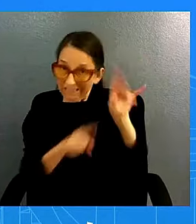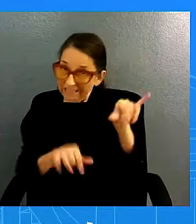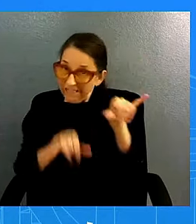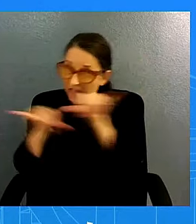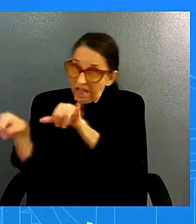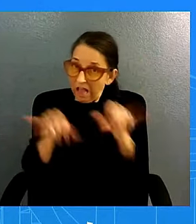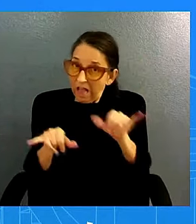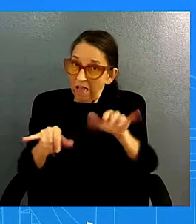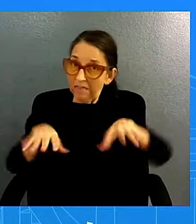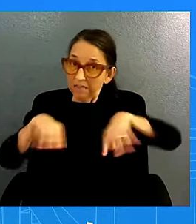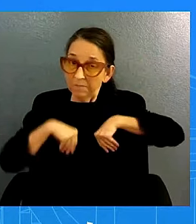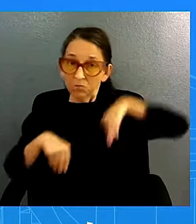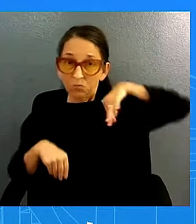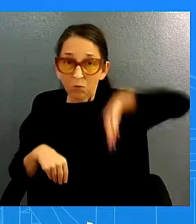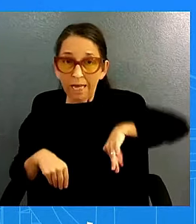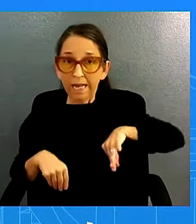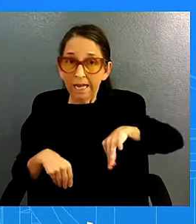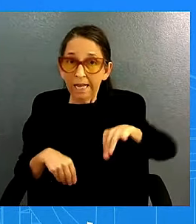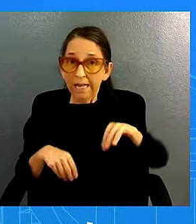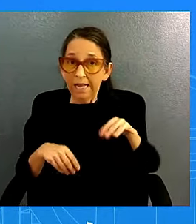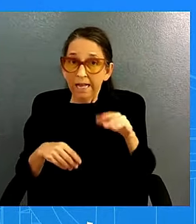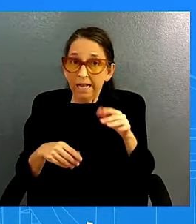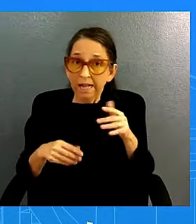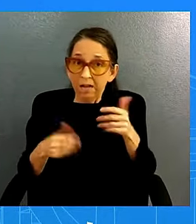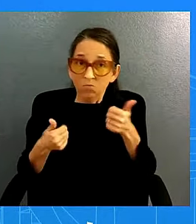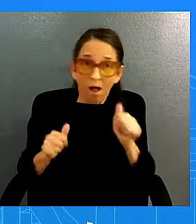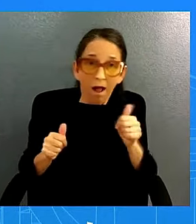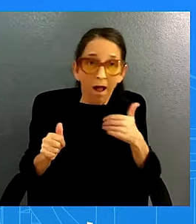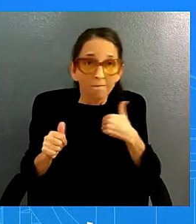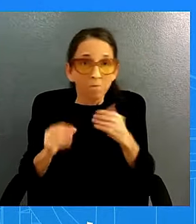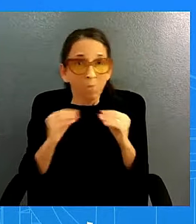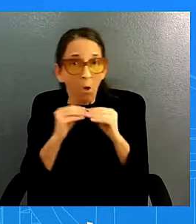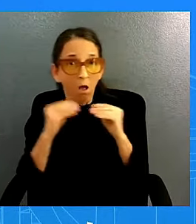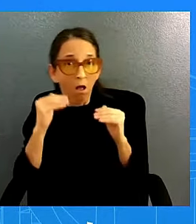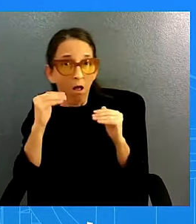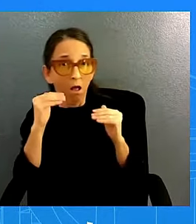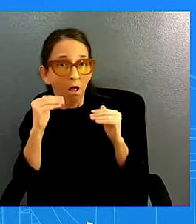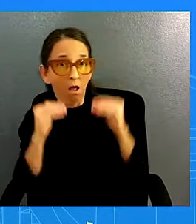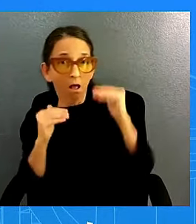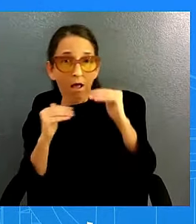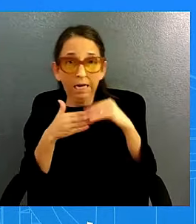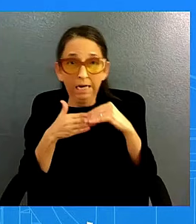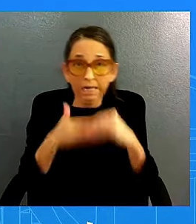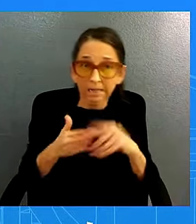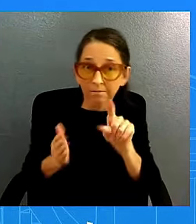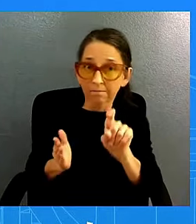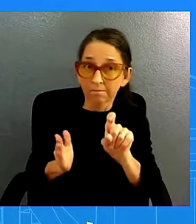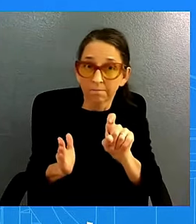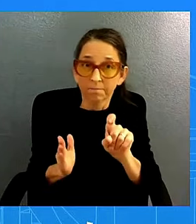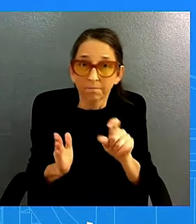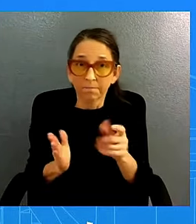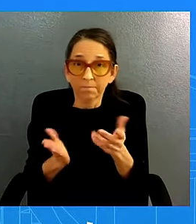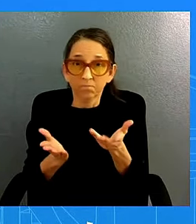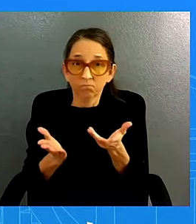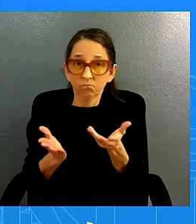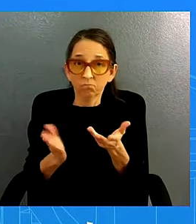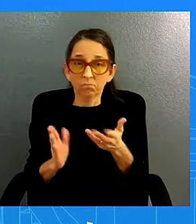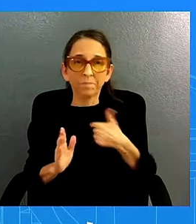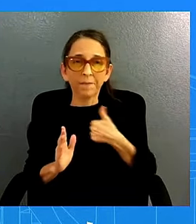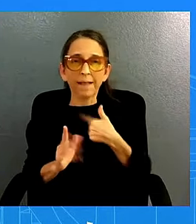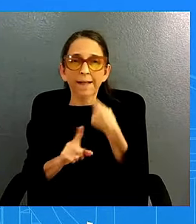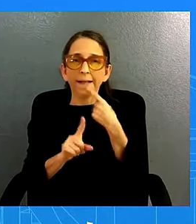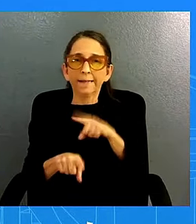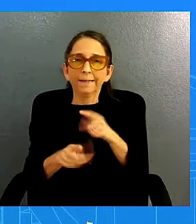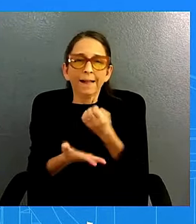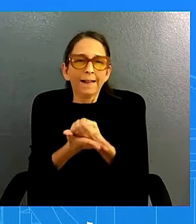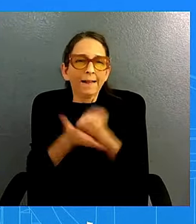people better more excited about the state of things i'm an economic advisor and i try to stay in my lane uh so you